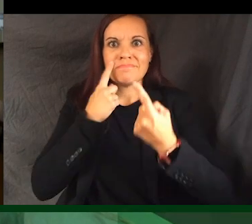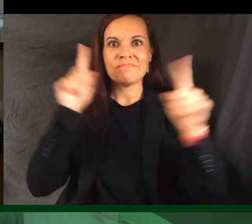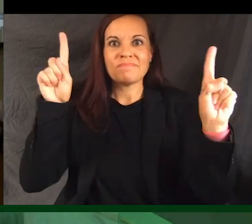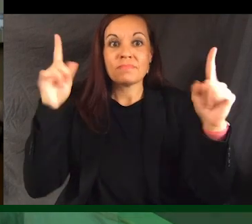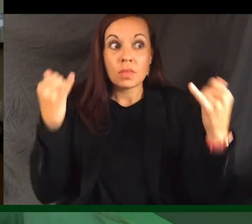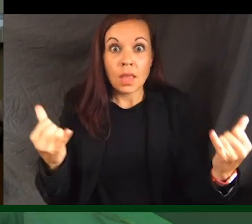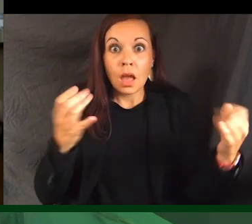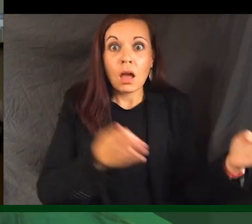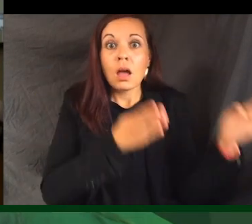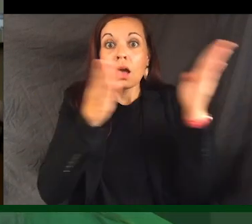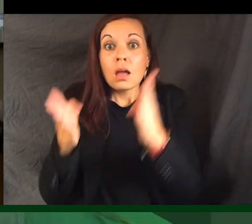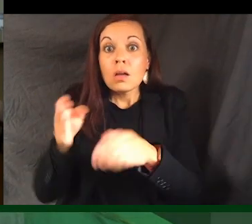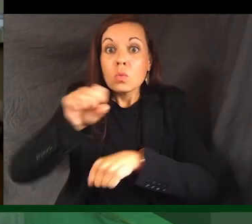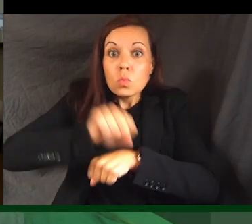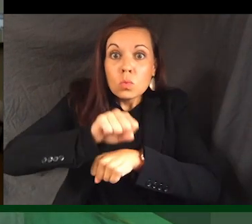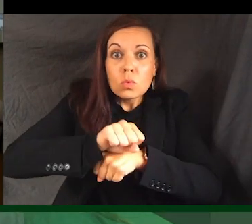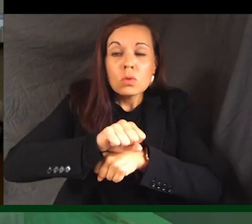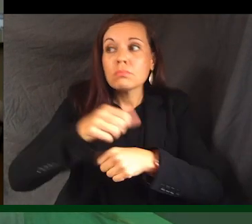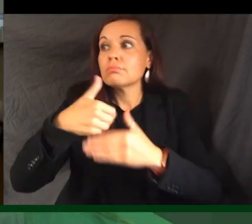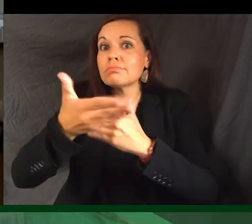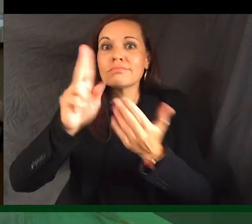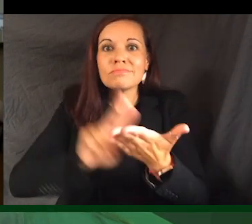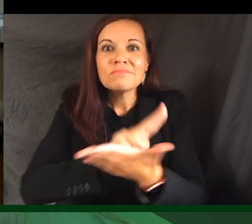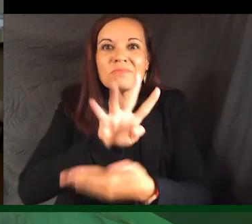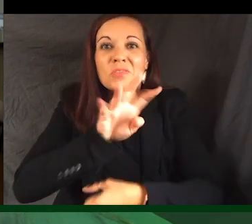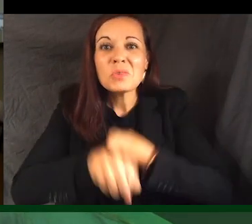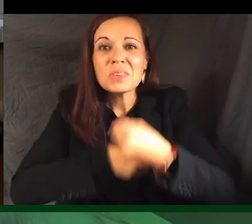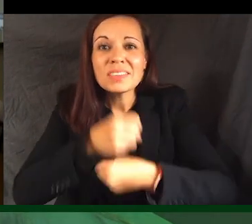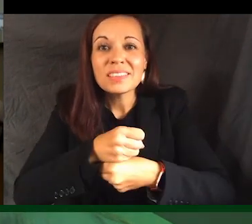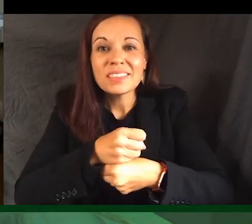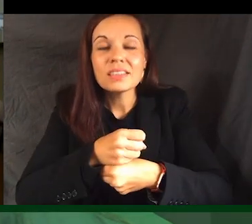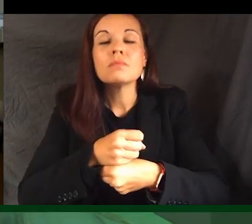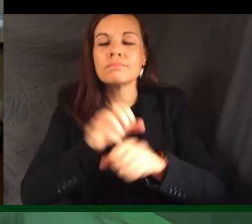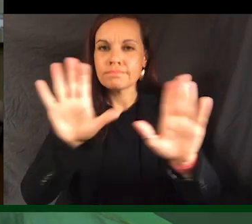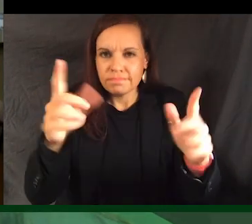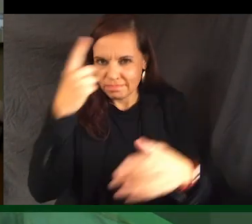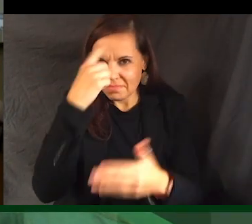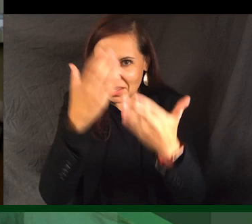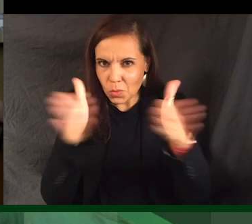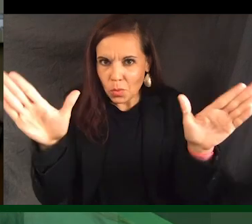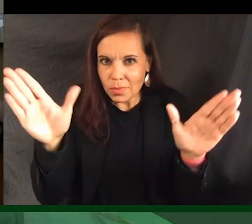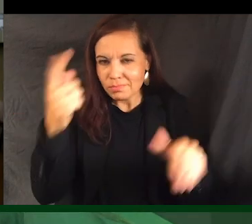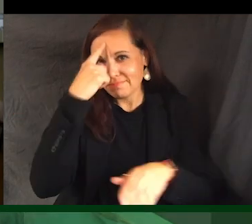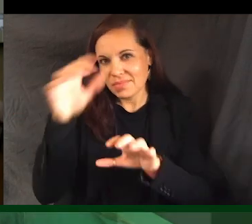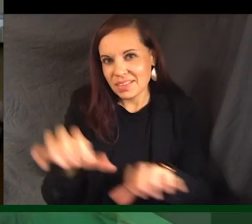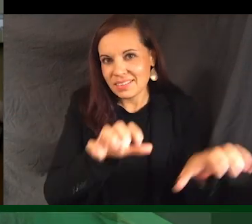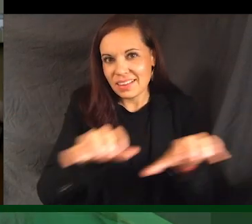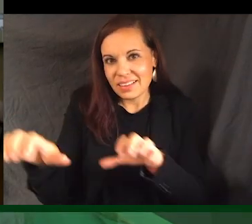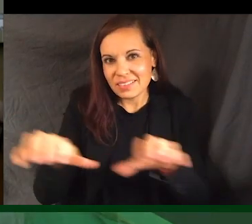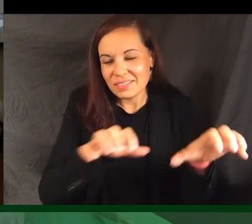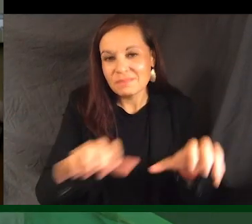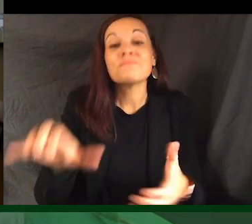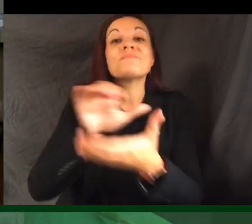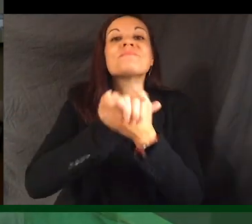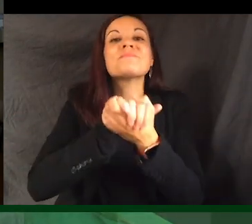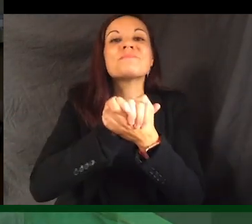a job or moving on to a four-year school, keep your mind open and your mind active. Congratulations.